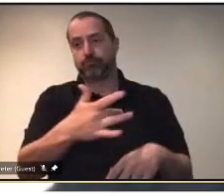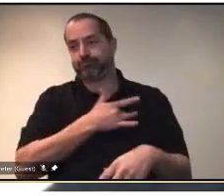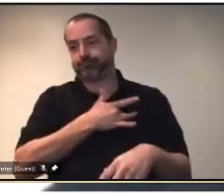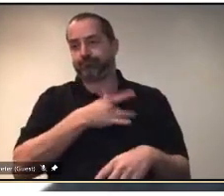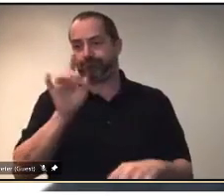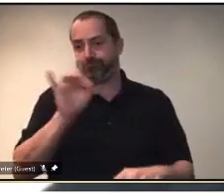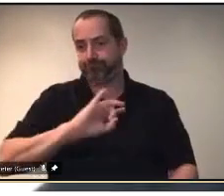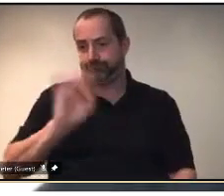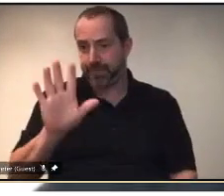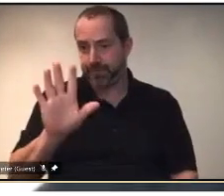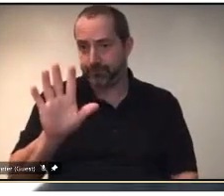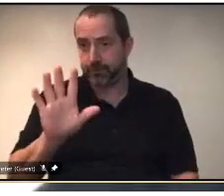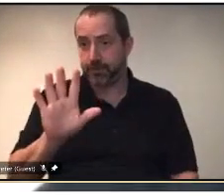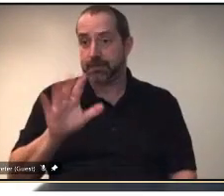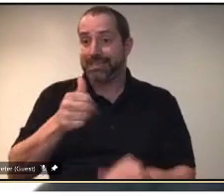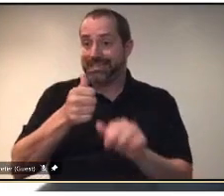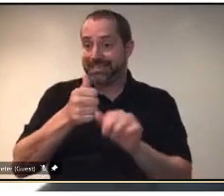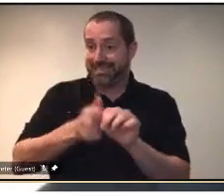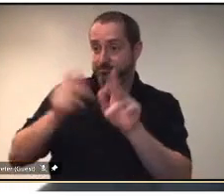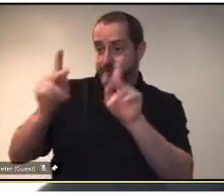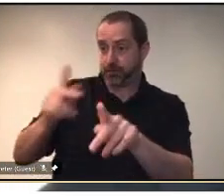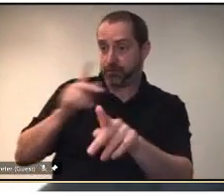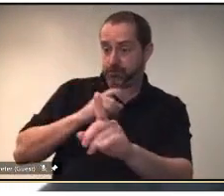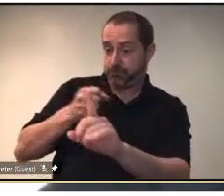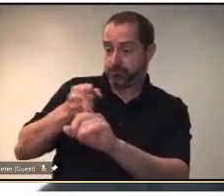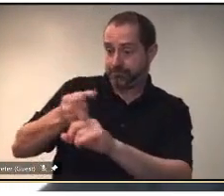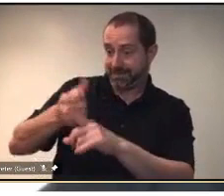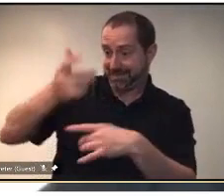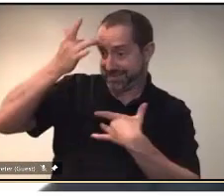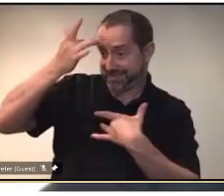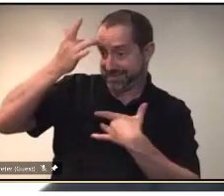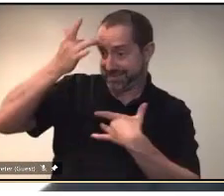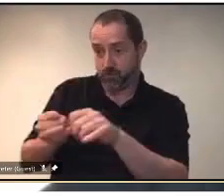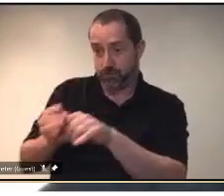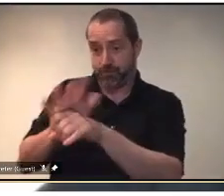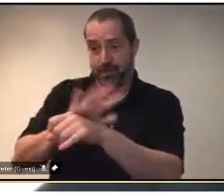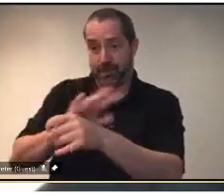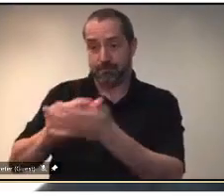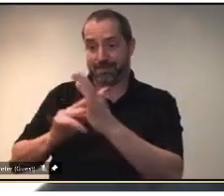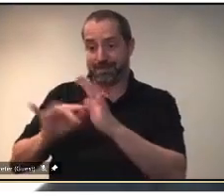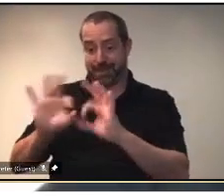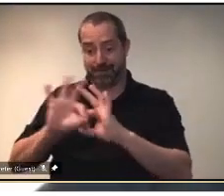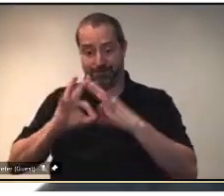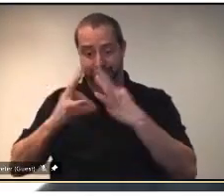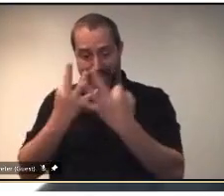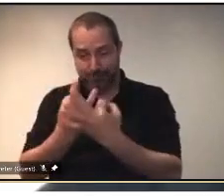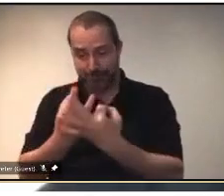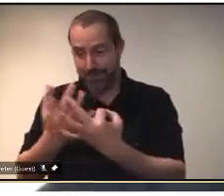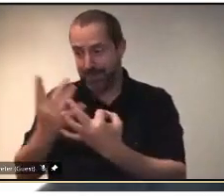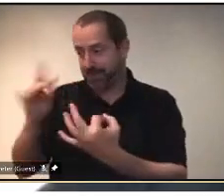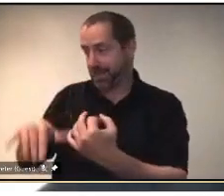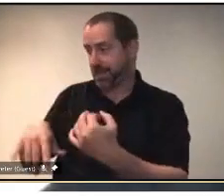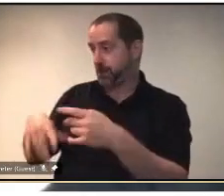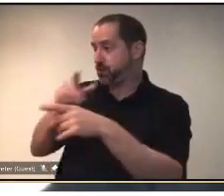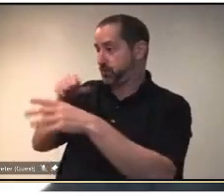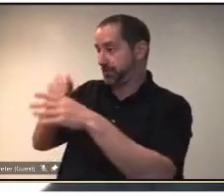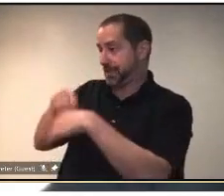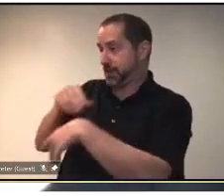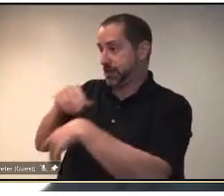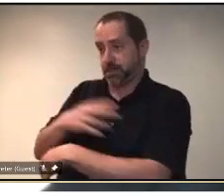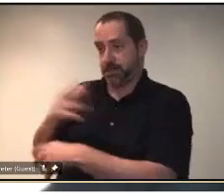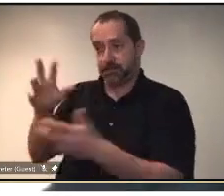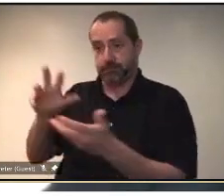is is a challenge to that family everybody that is in the hospital and it just doesn't stop there once